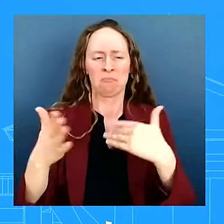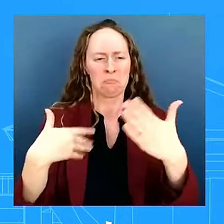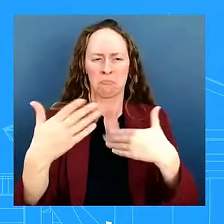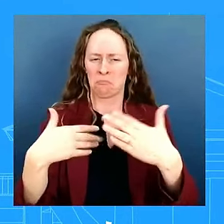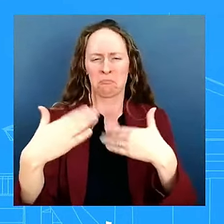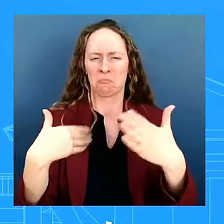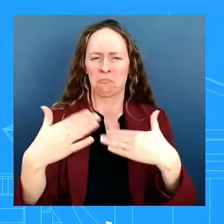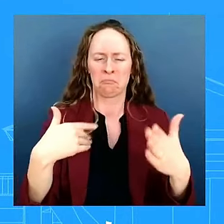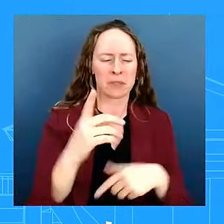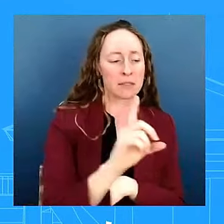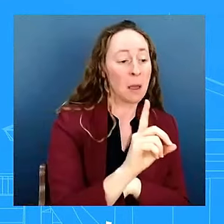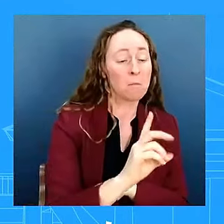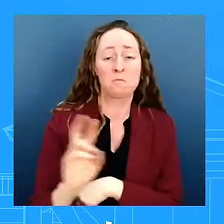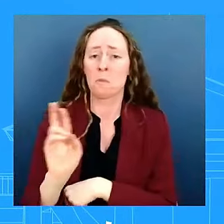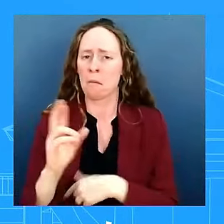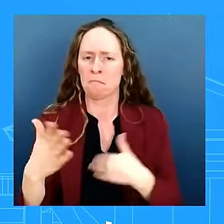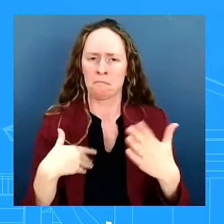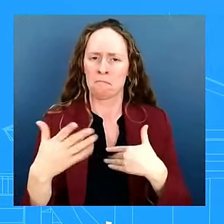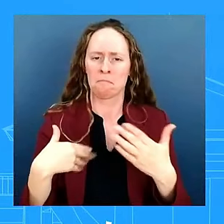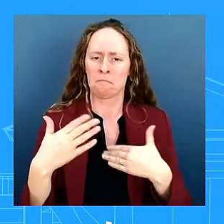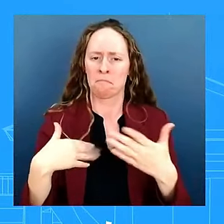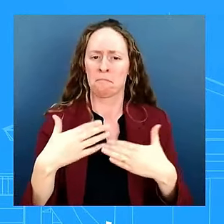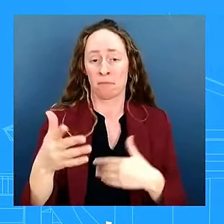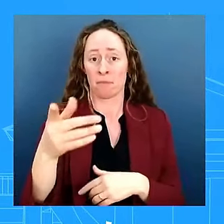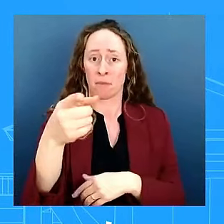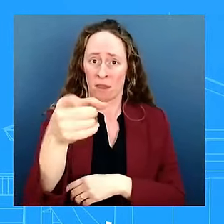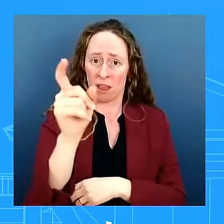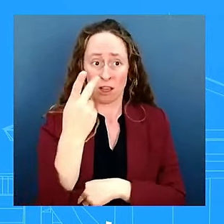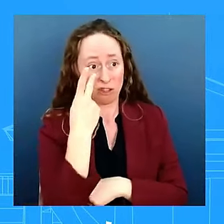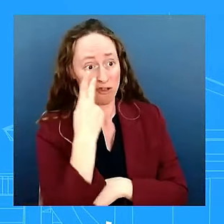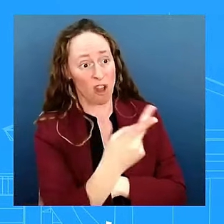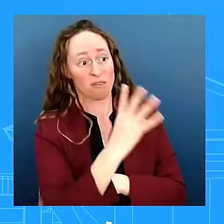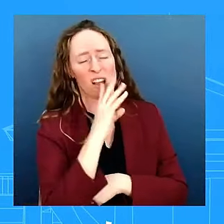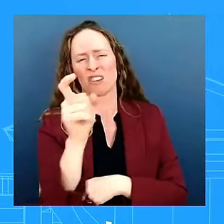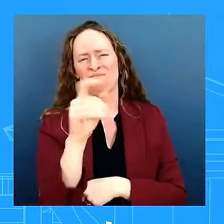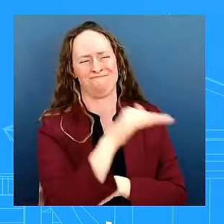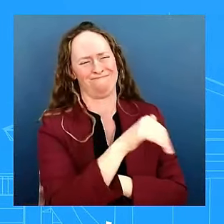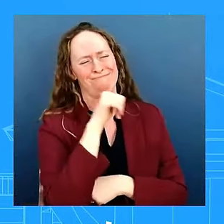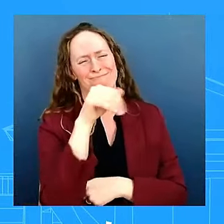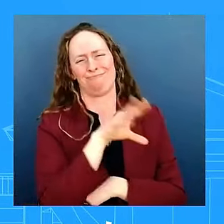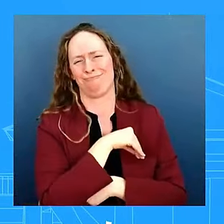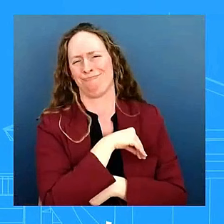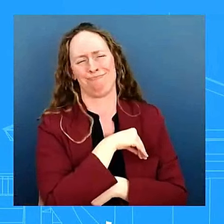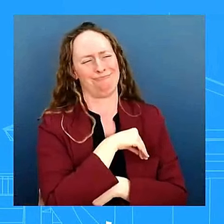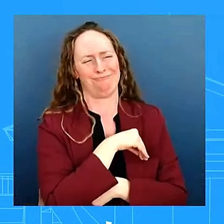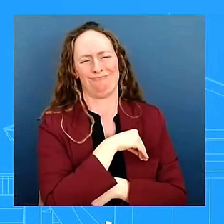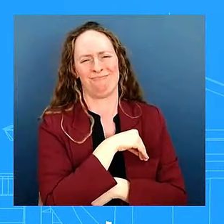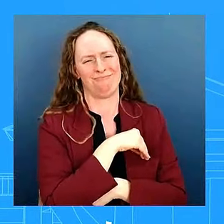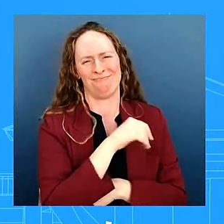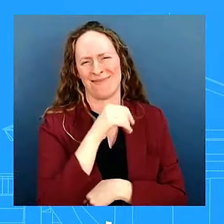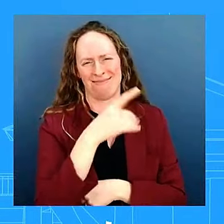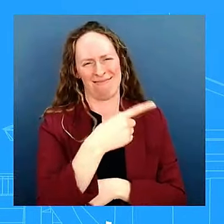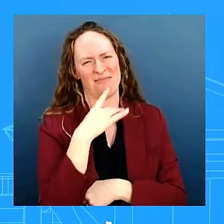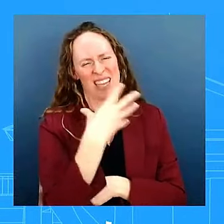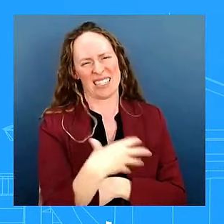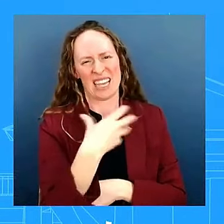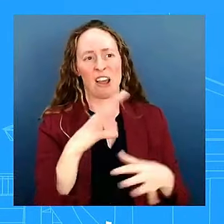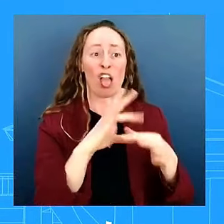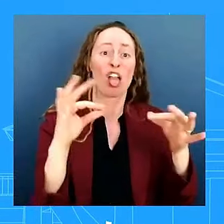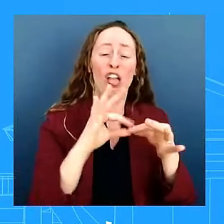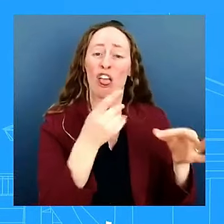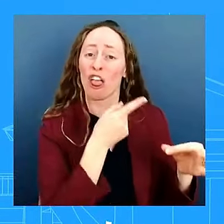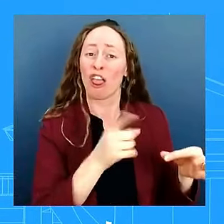and condemn these types of just repugnant repugnant words no leader should ever associate